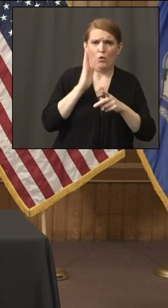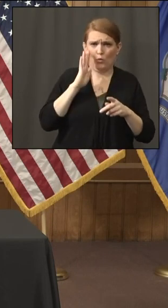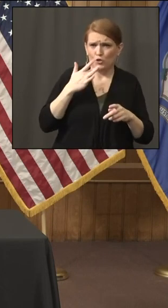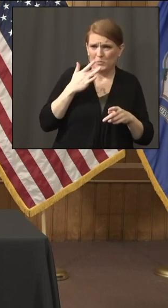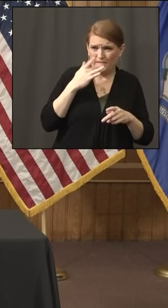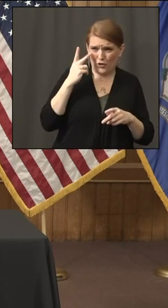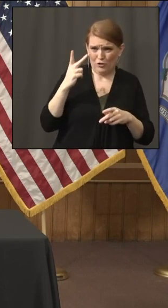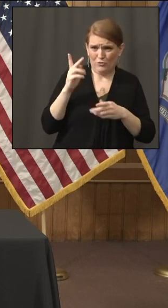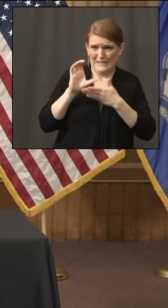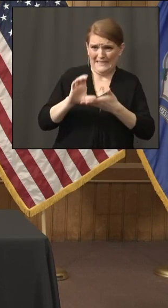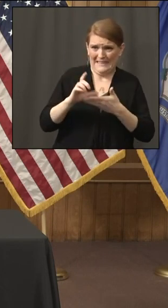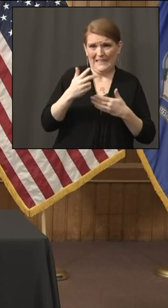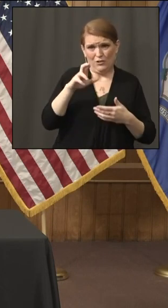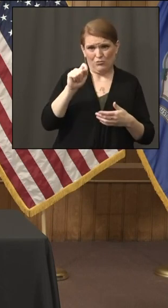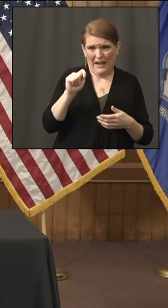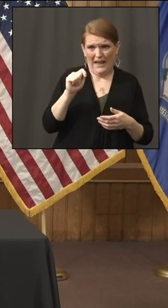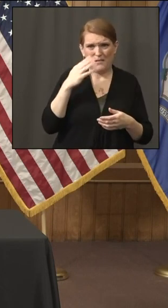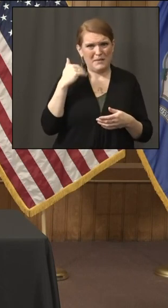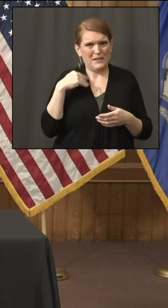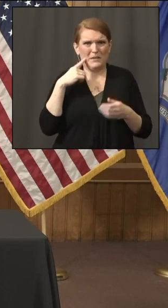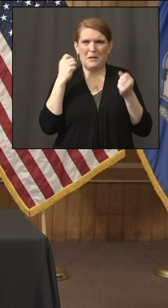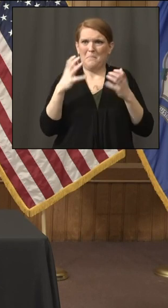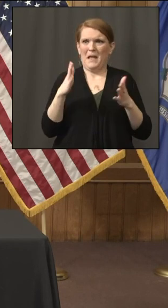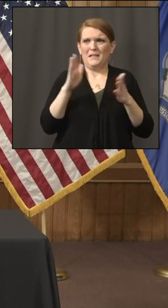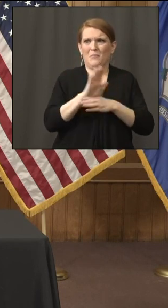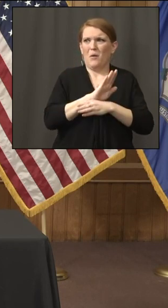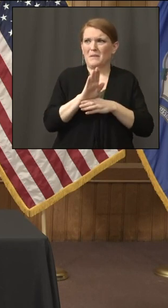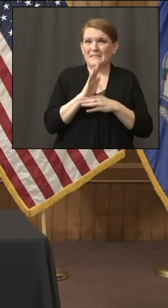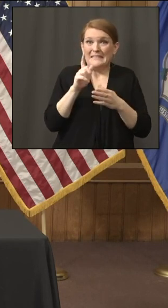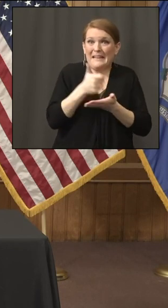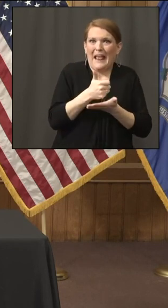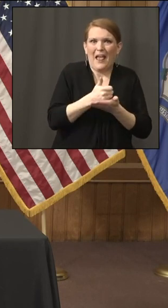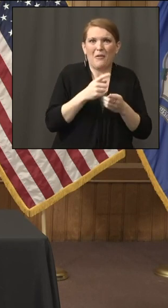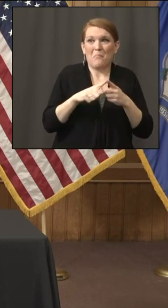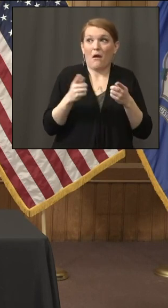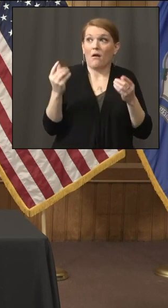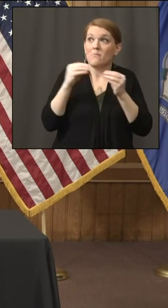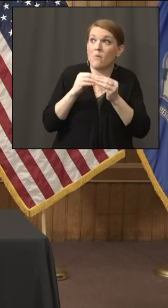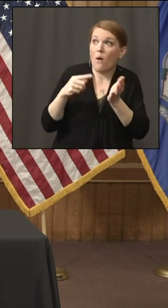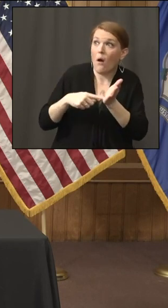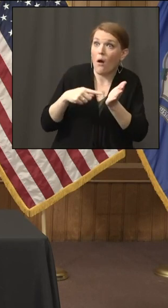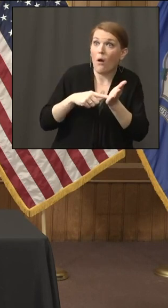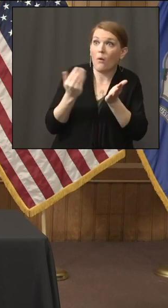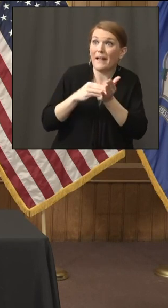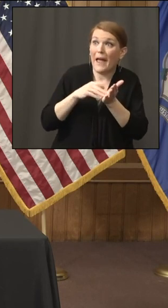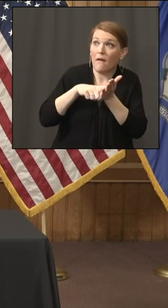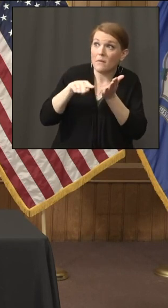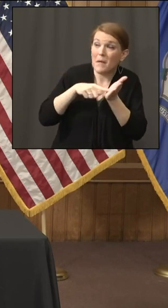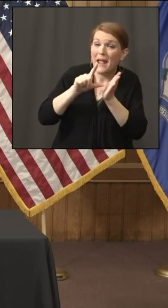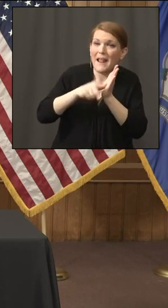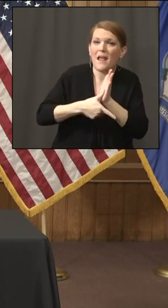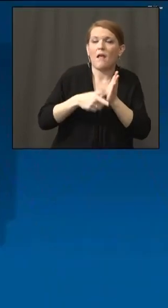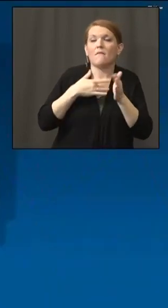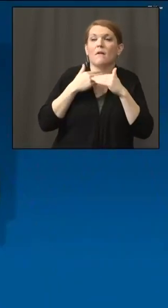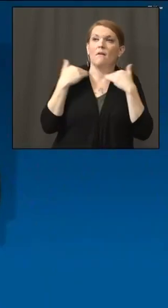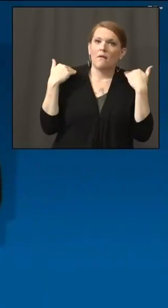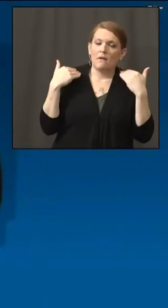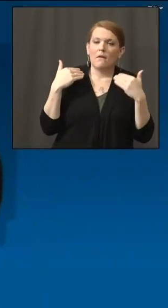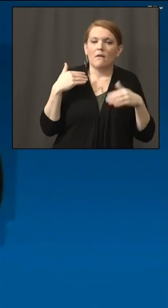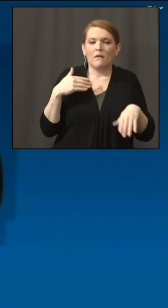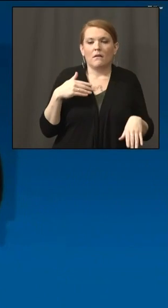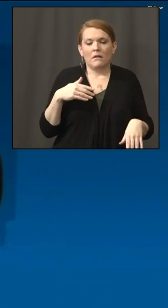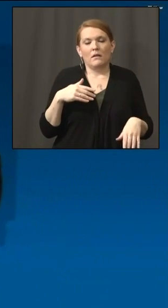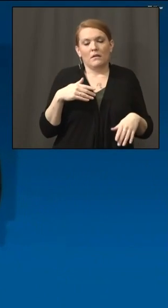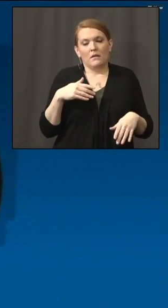just don't want to take on more debt. Yeah, I mean, in this environment, grants are definitely what our